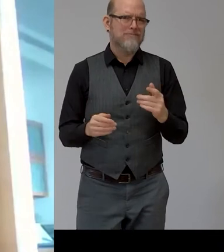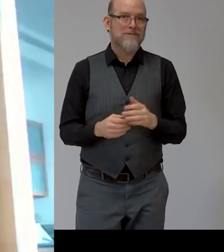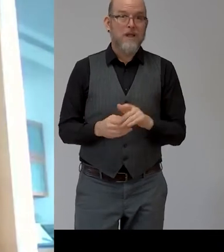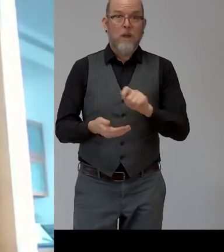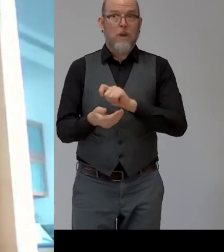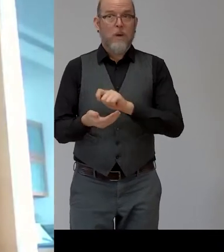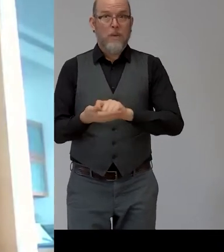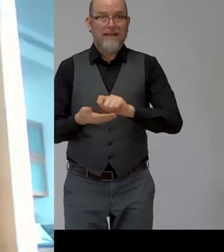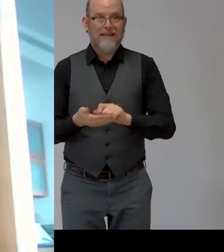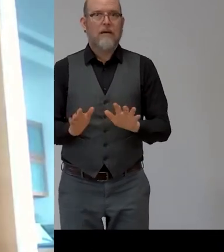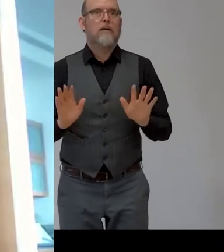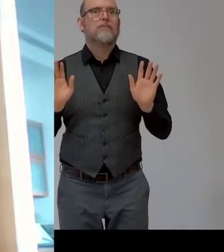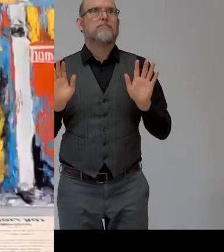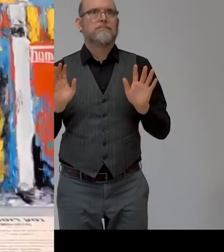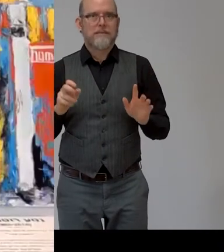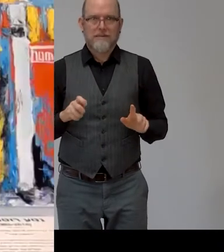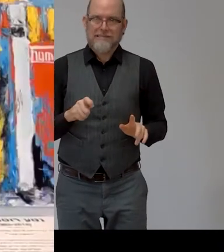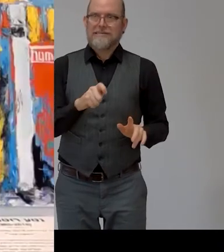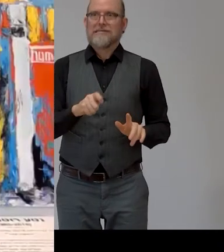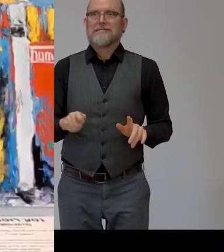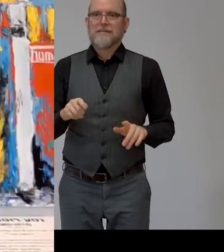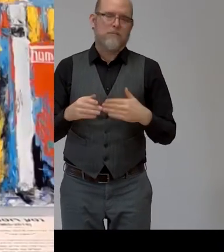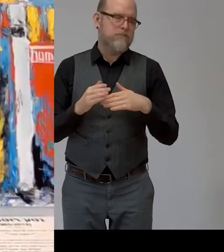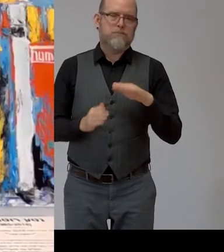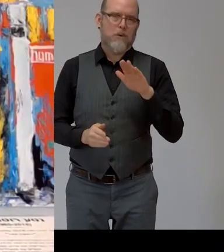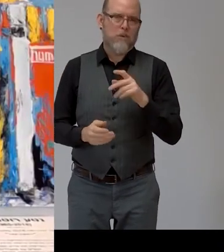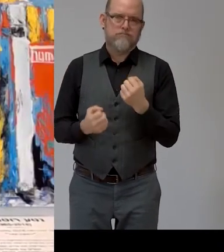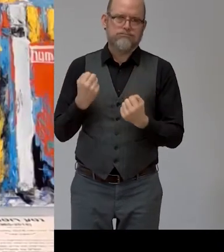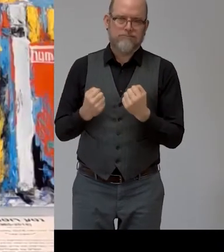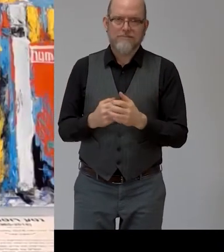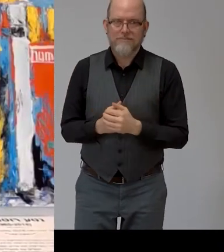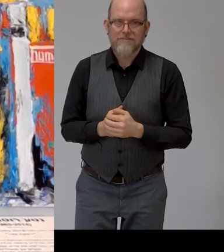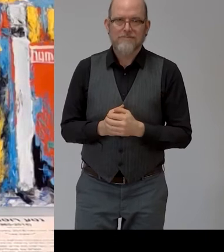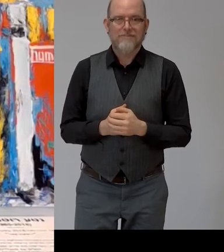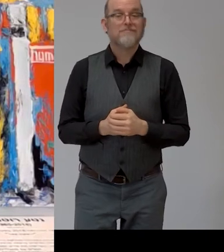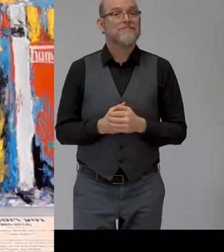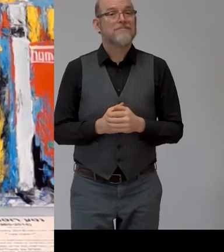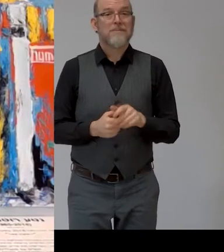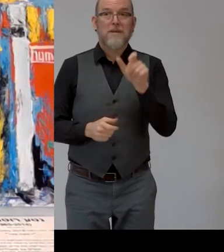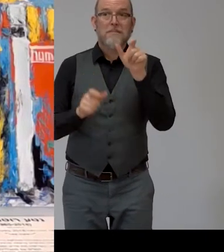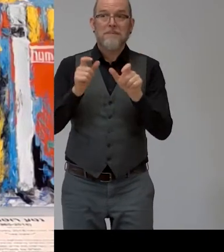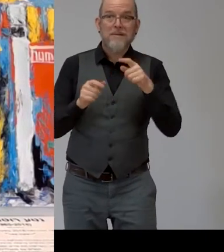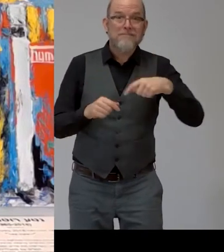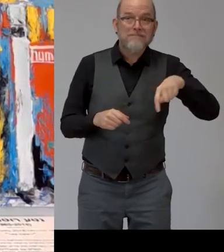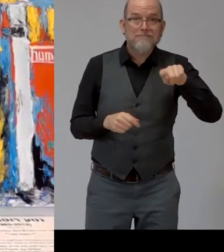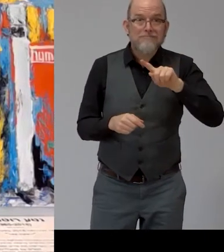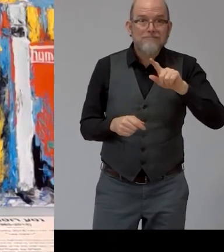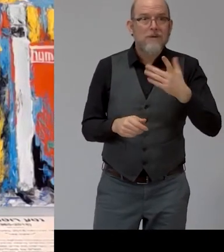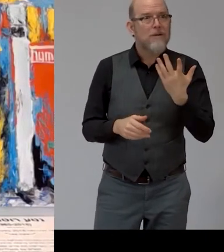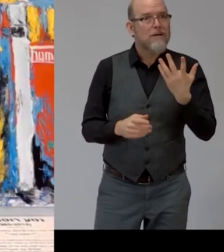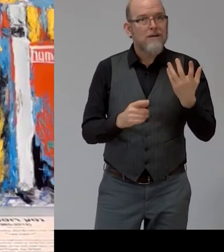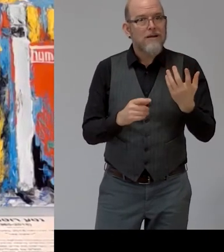fashion um do i have any responses from people that tried succeeded how does it feel was it difficult